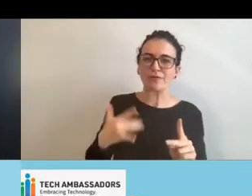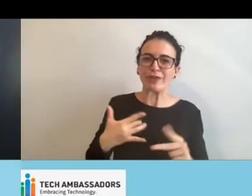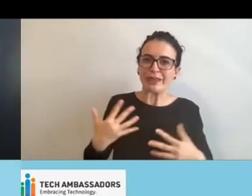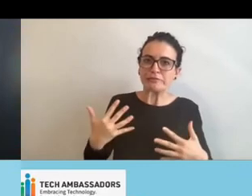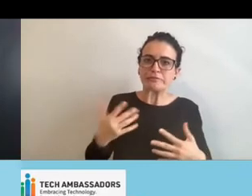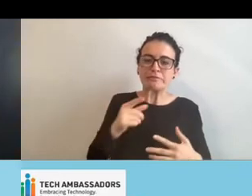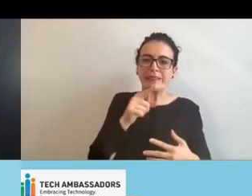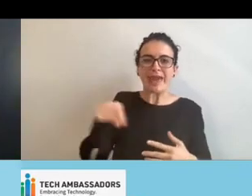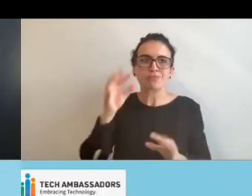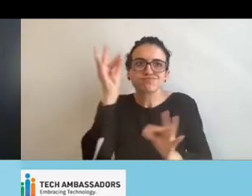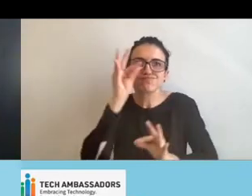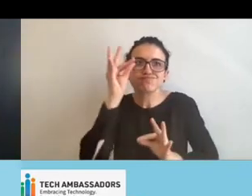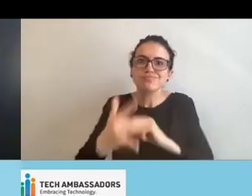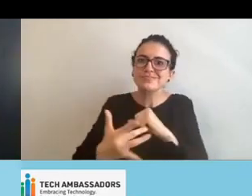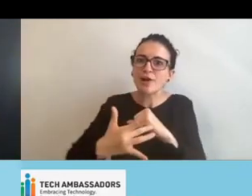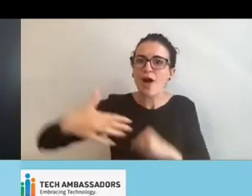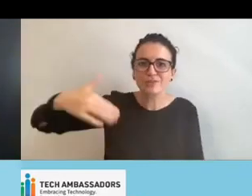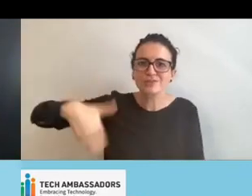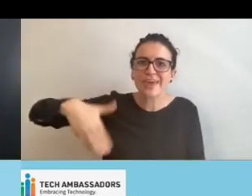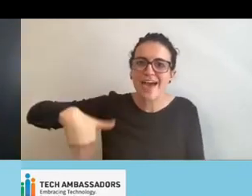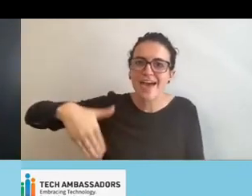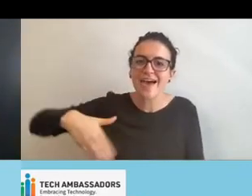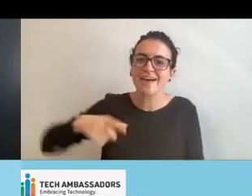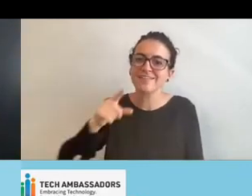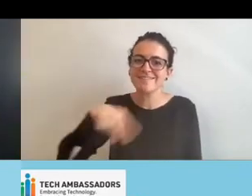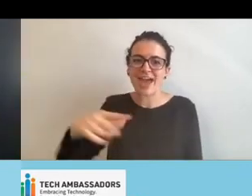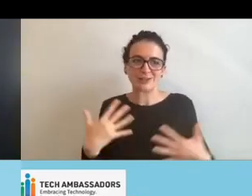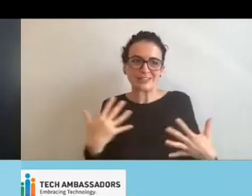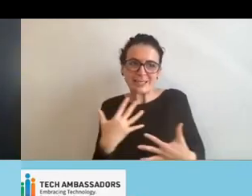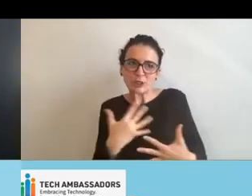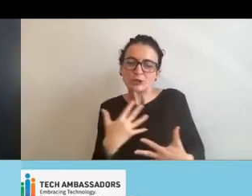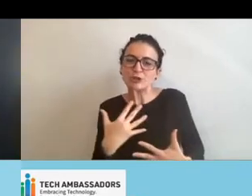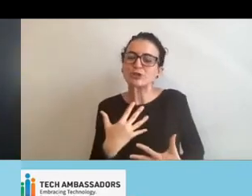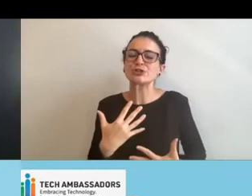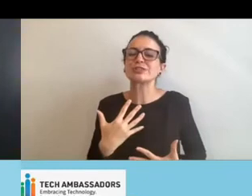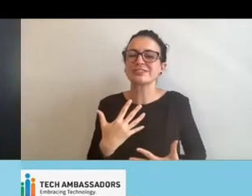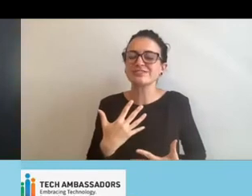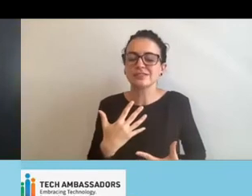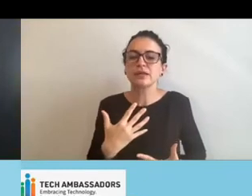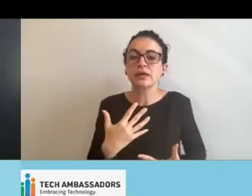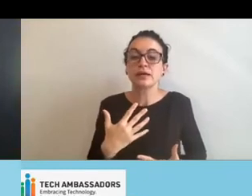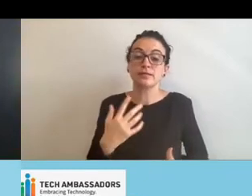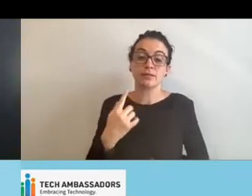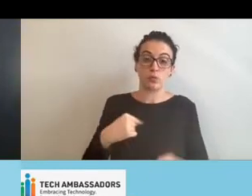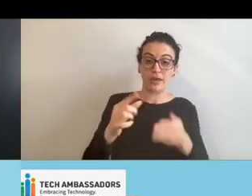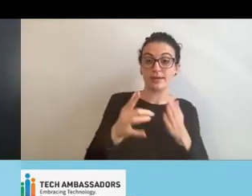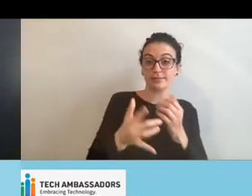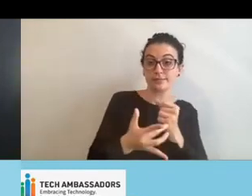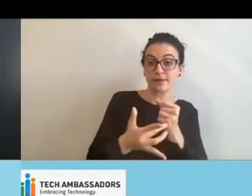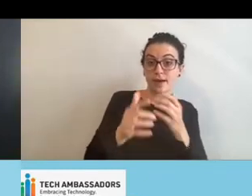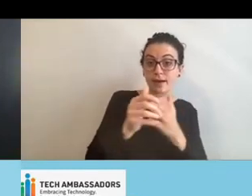about the technologies that we need. And I think us as tech ambassadors, we